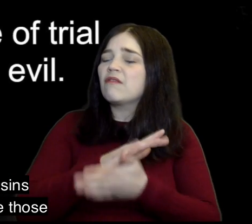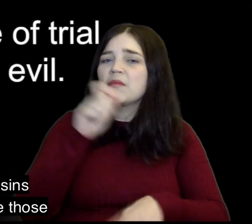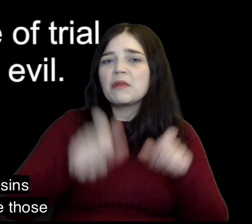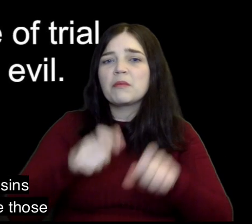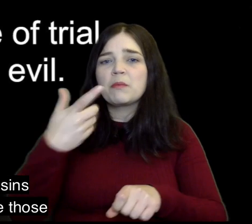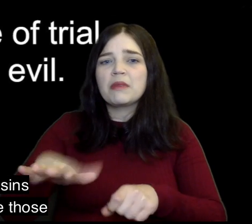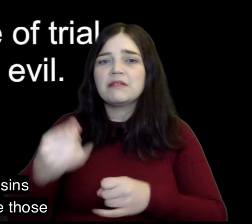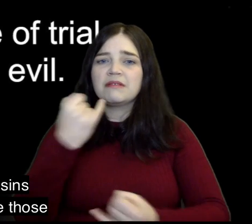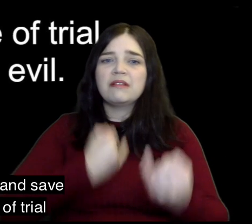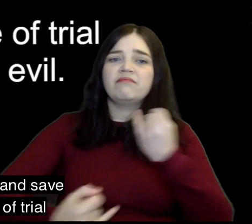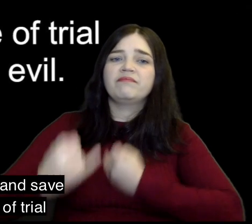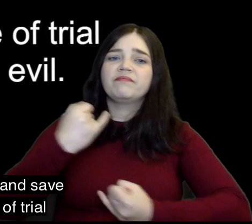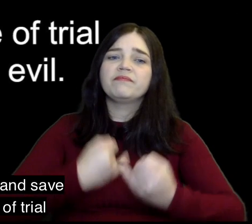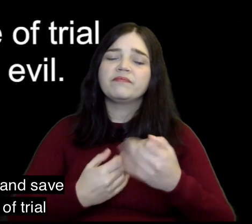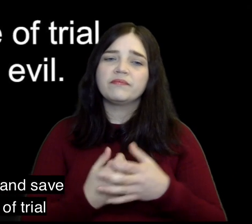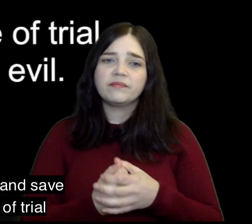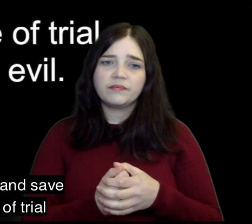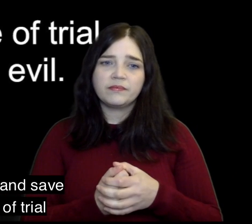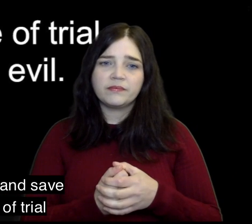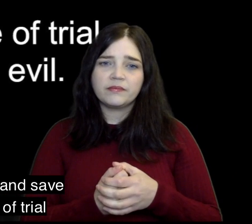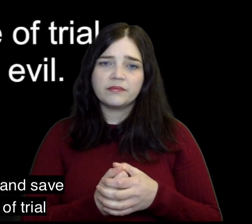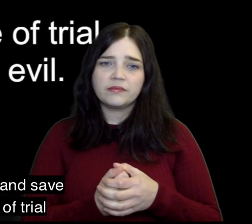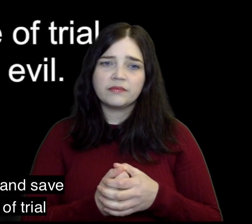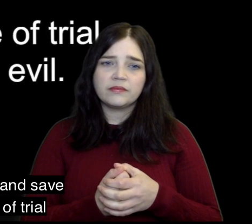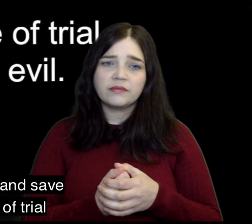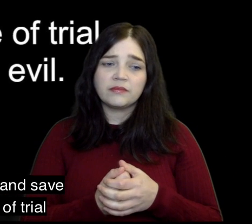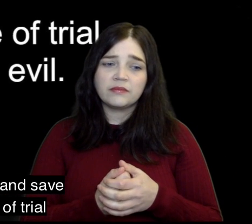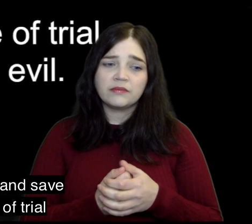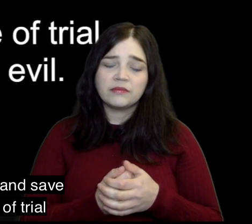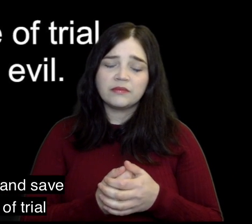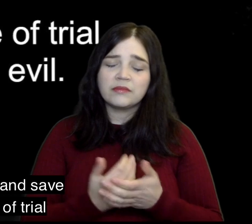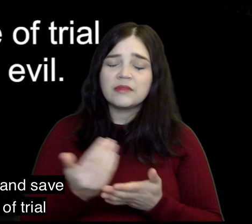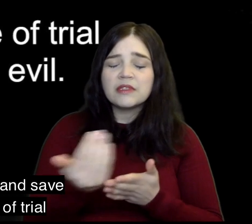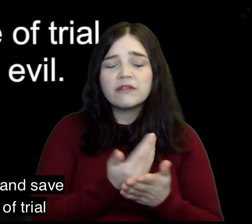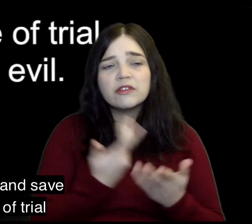sins just as we forgive those who sin against us